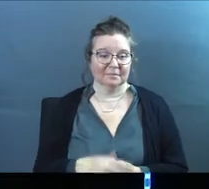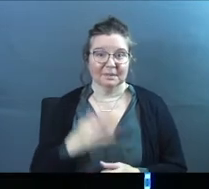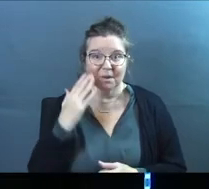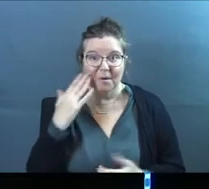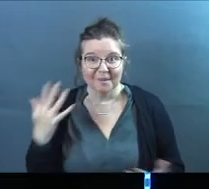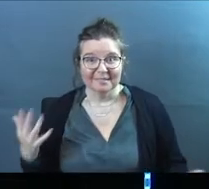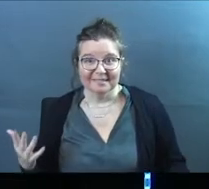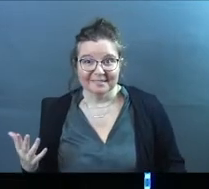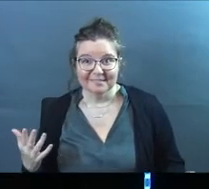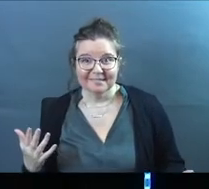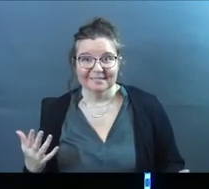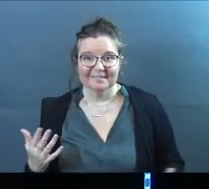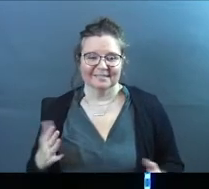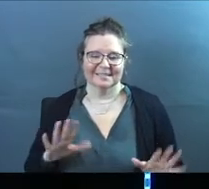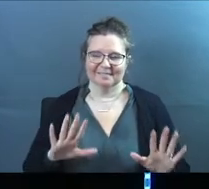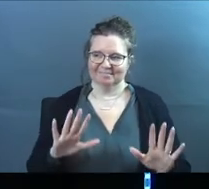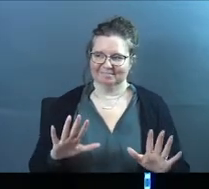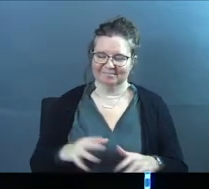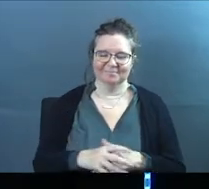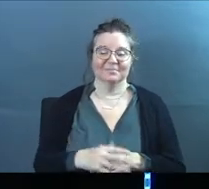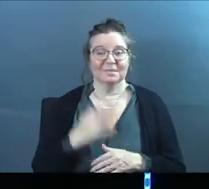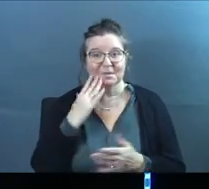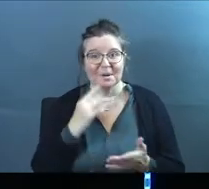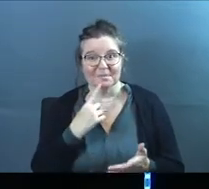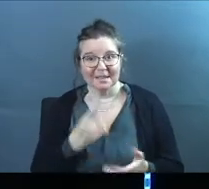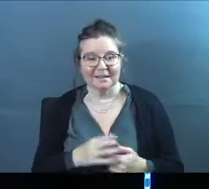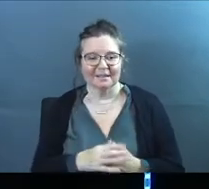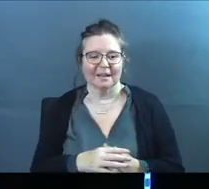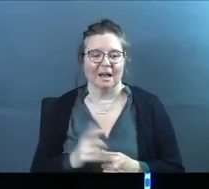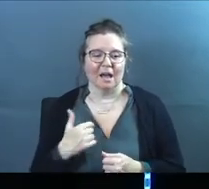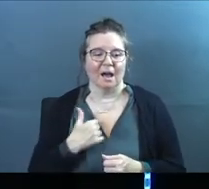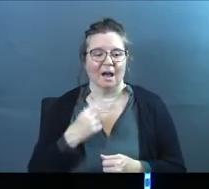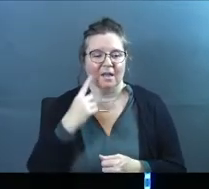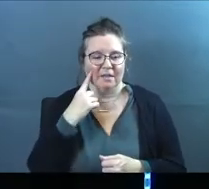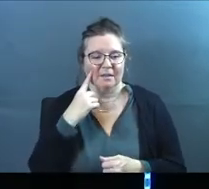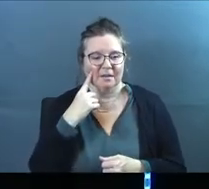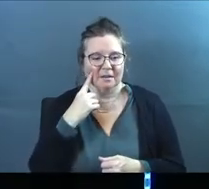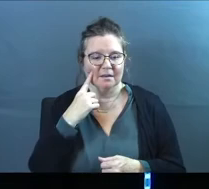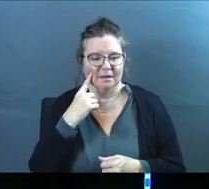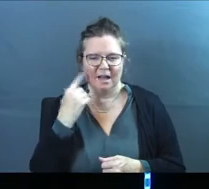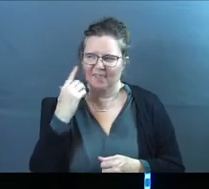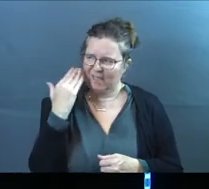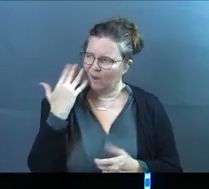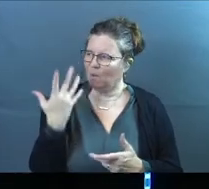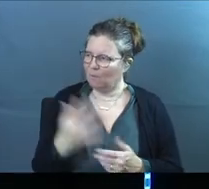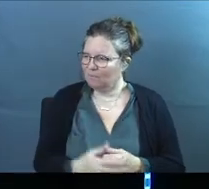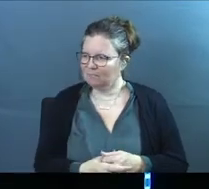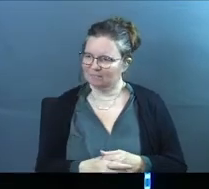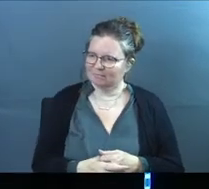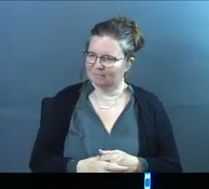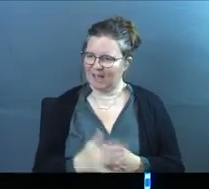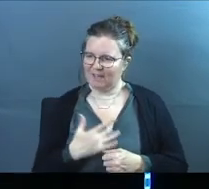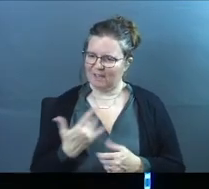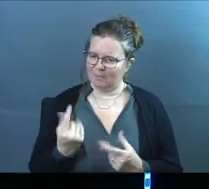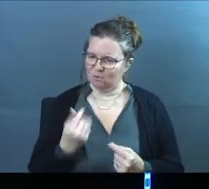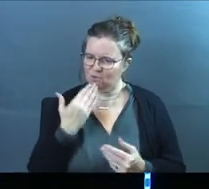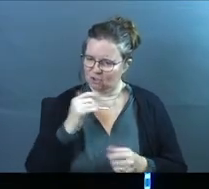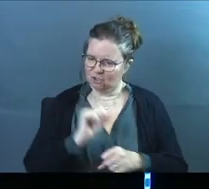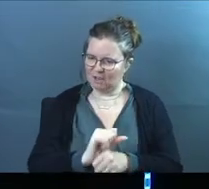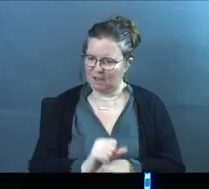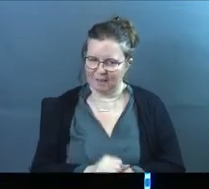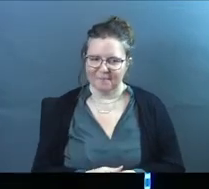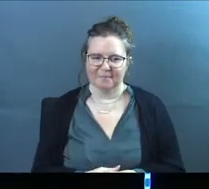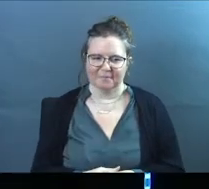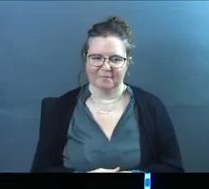You know? Chill, chill. You know what saying? I was like, I think I know. I feel like I'm doing a pretty good